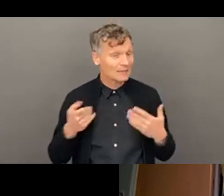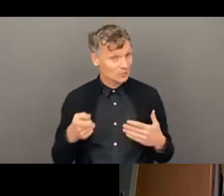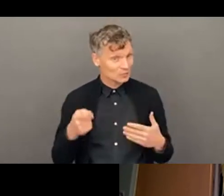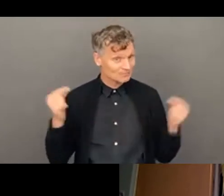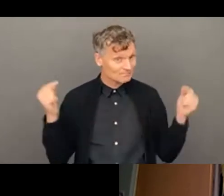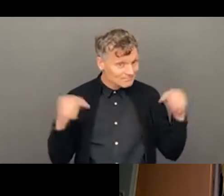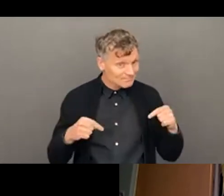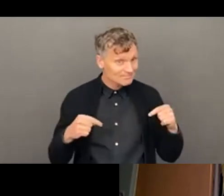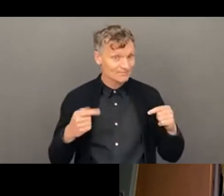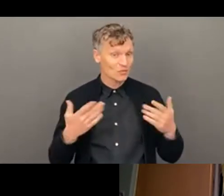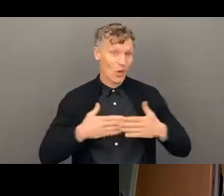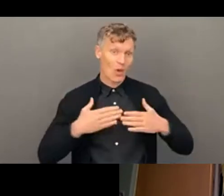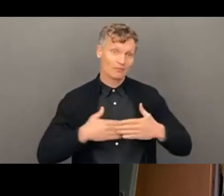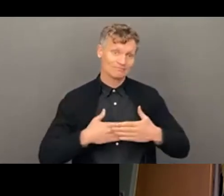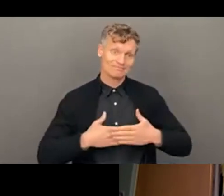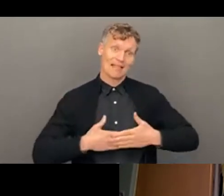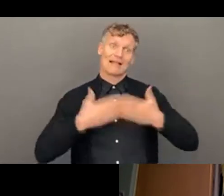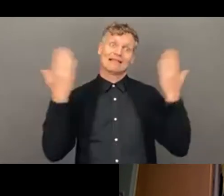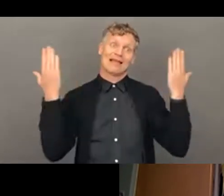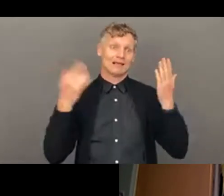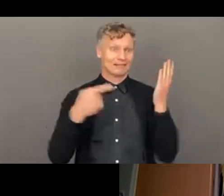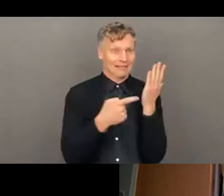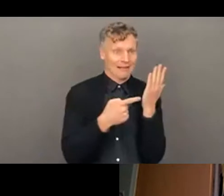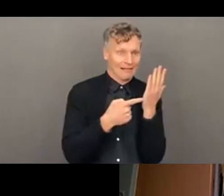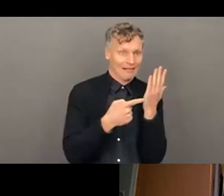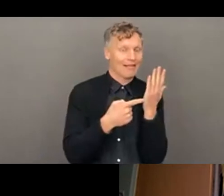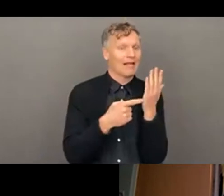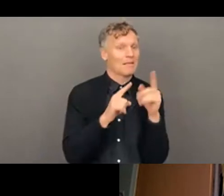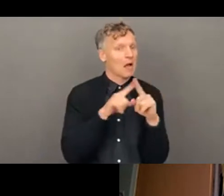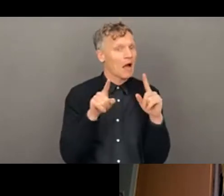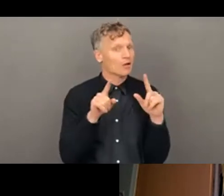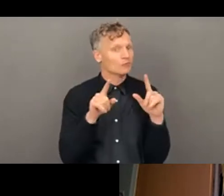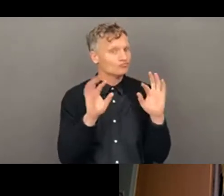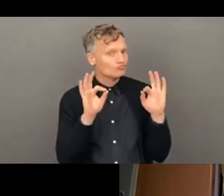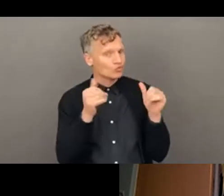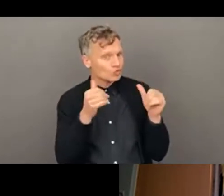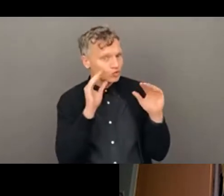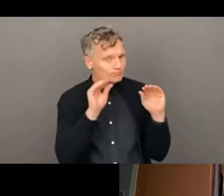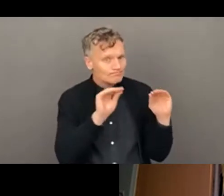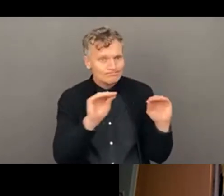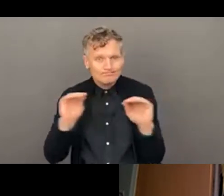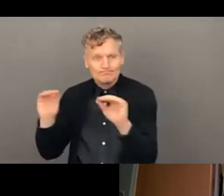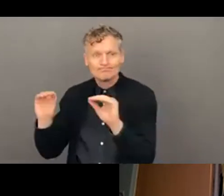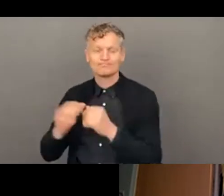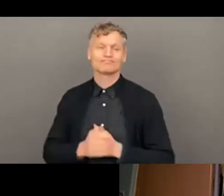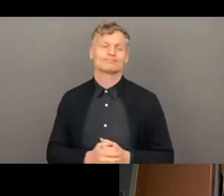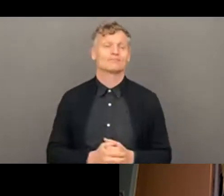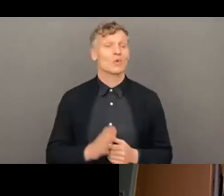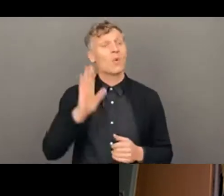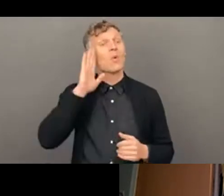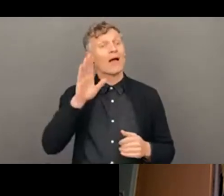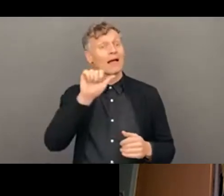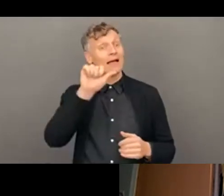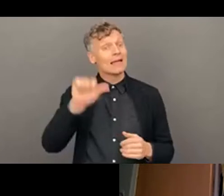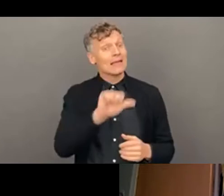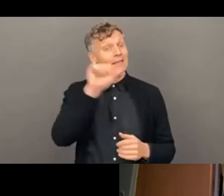day, and this has been quite a technical, but very educational session. Um, we will, uh, be emailing everybody, uh,